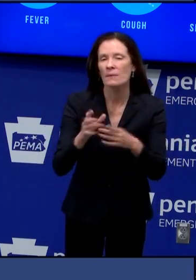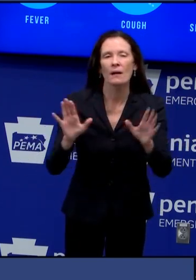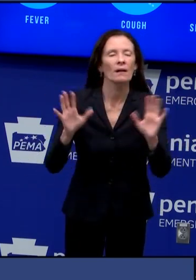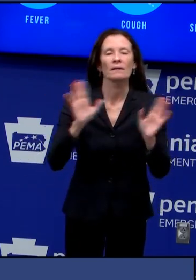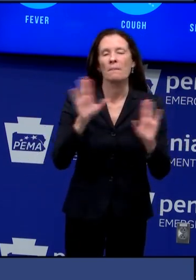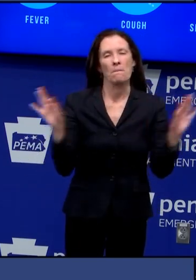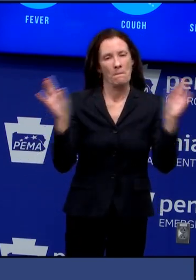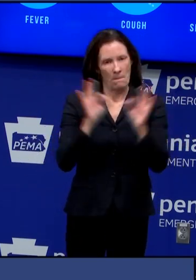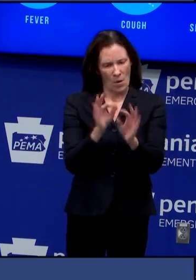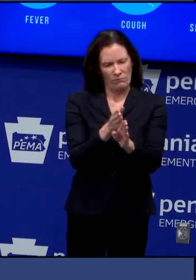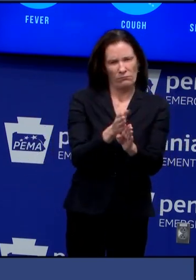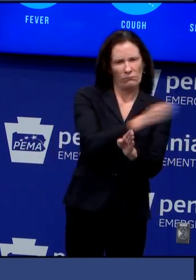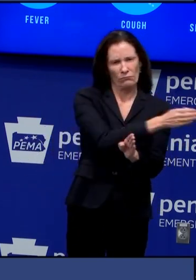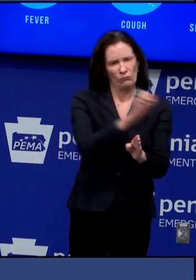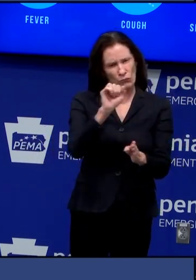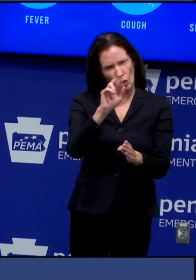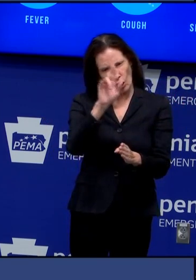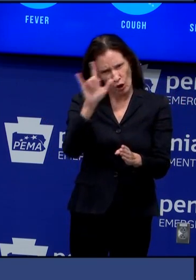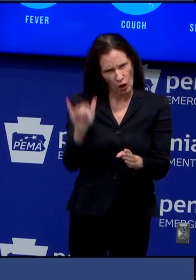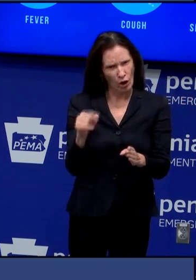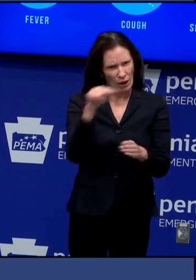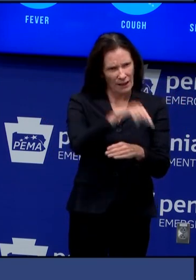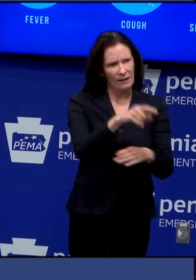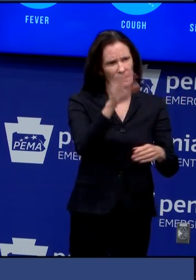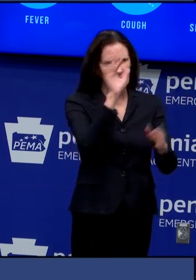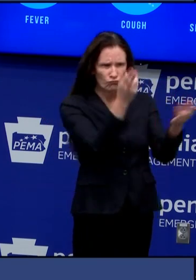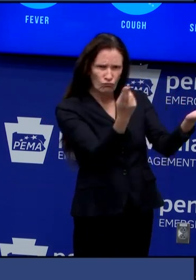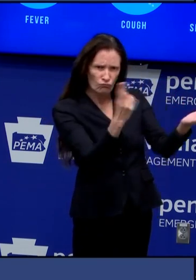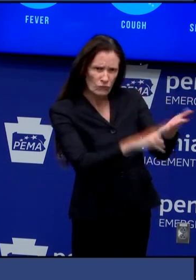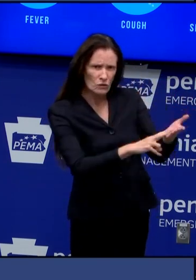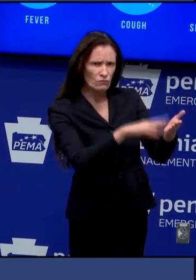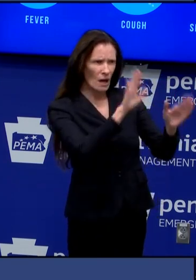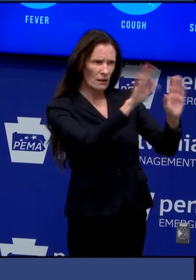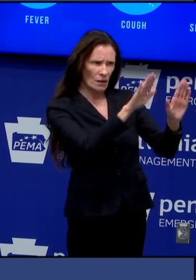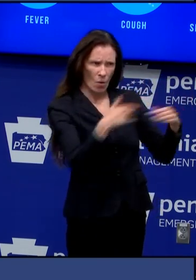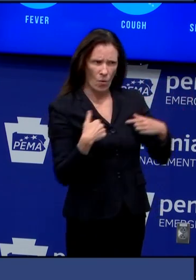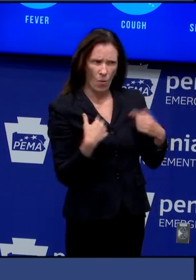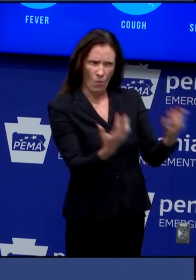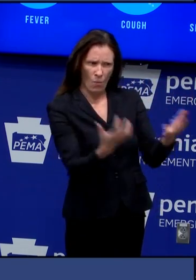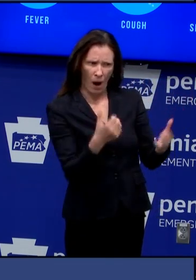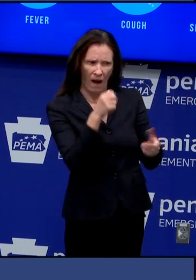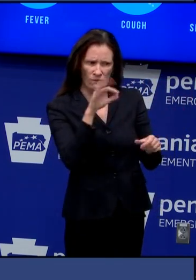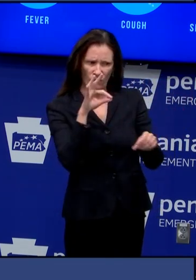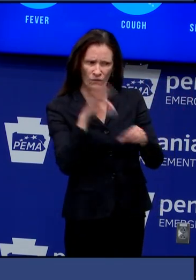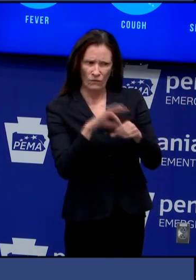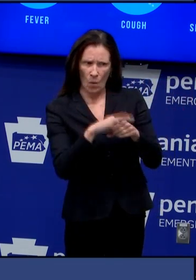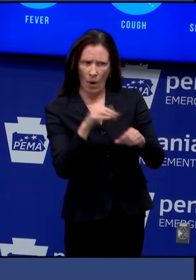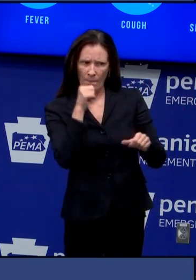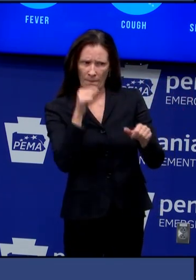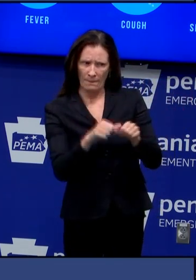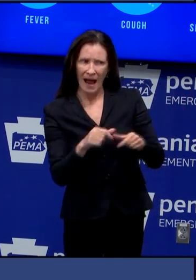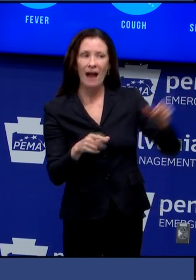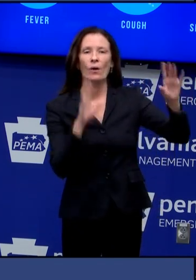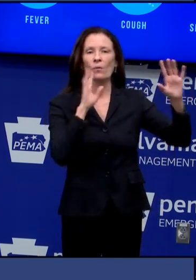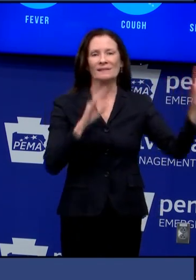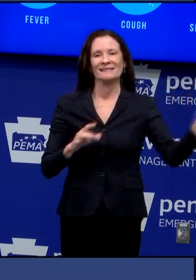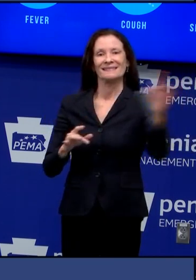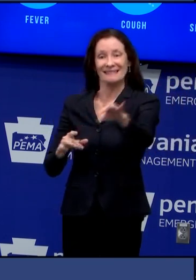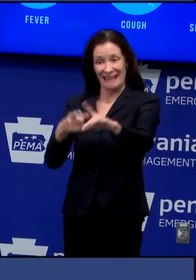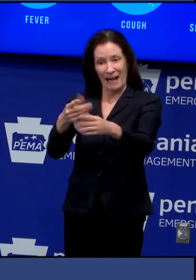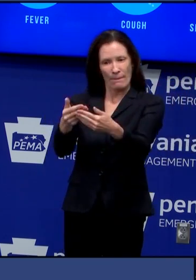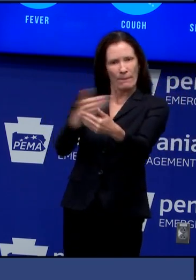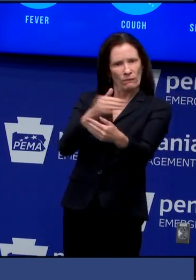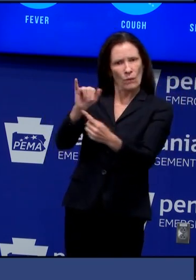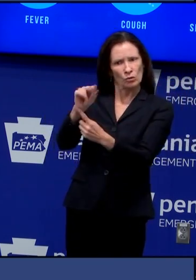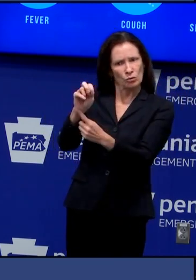sure that all ballots are received by june 2nd so apply today you can apply online we'll say it again votespa.com or you